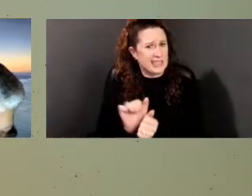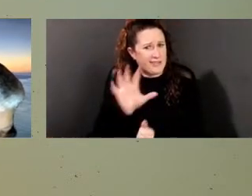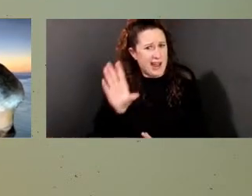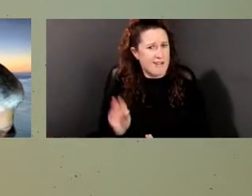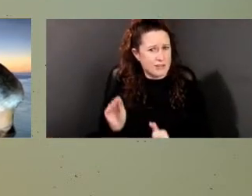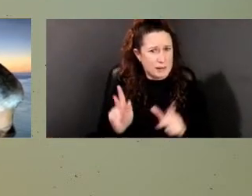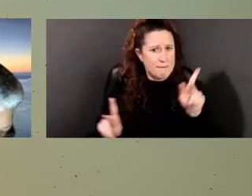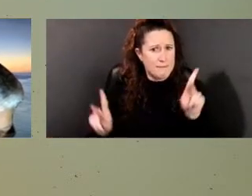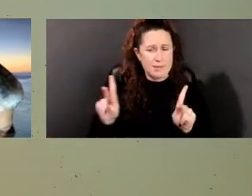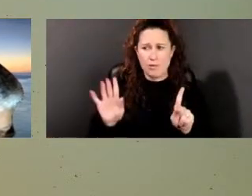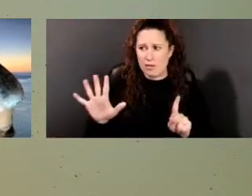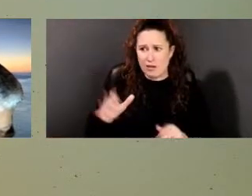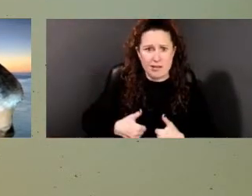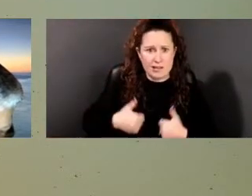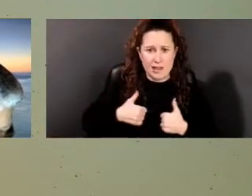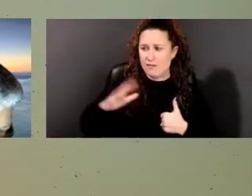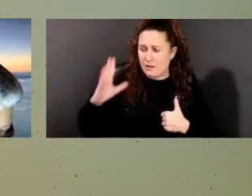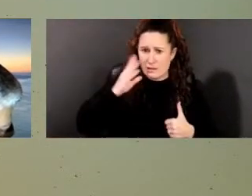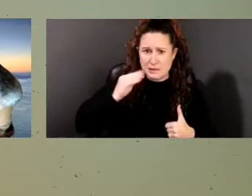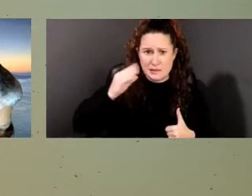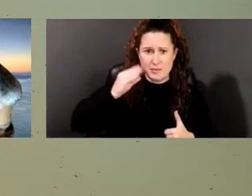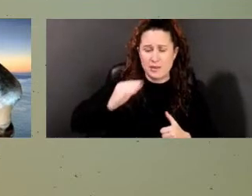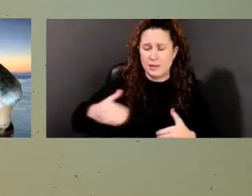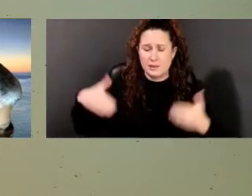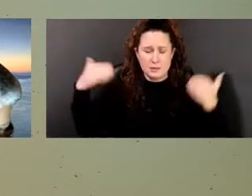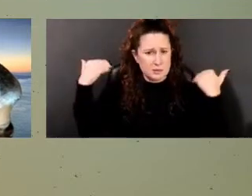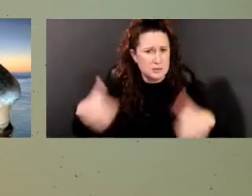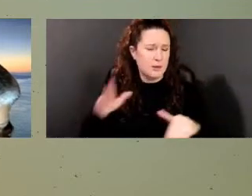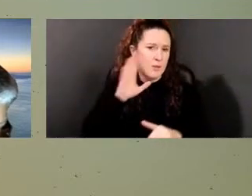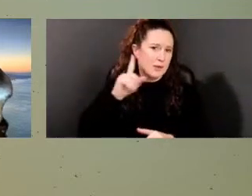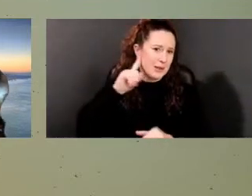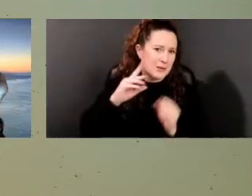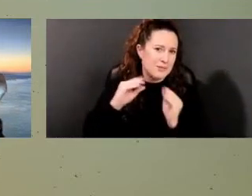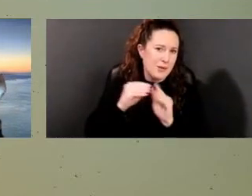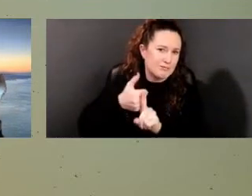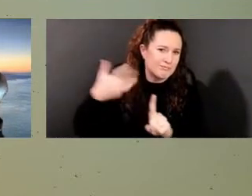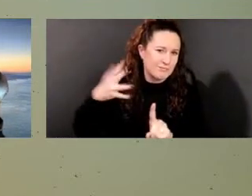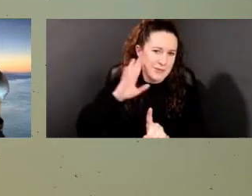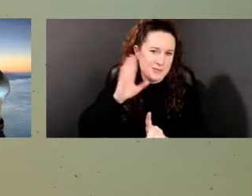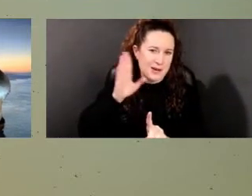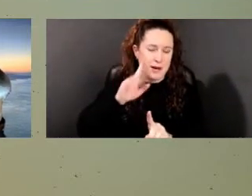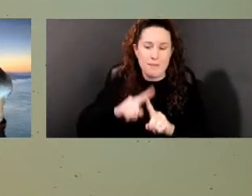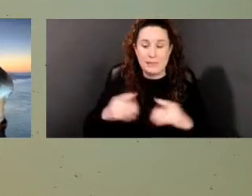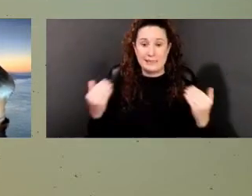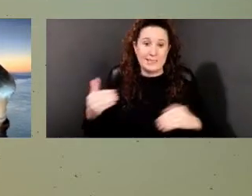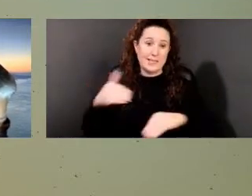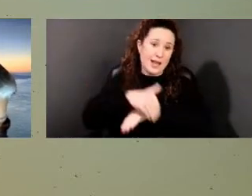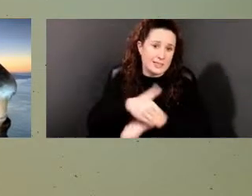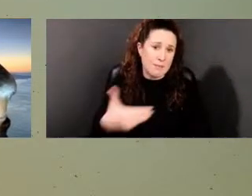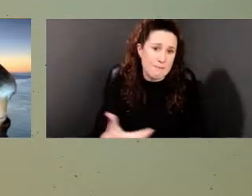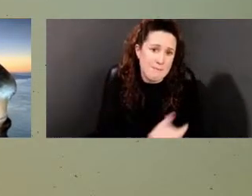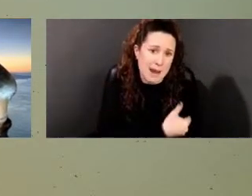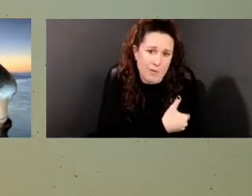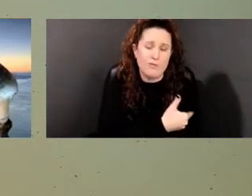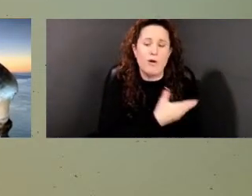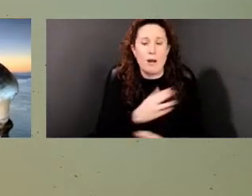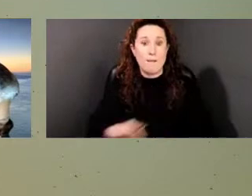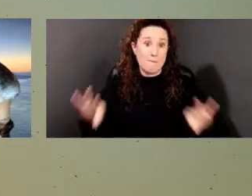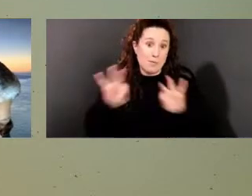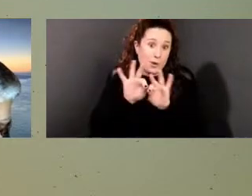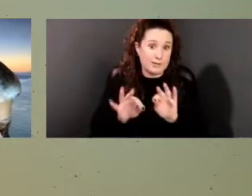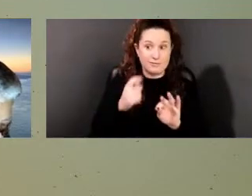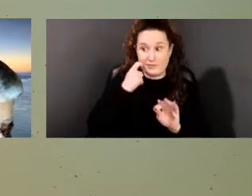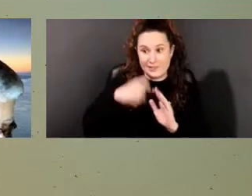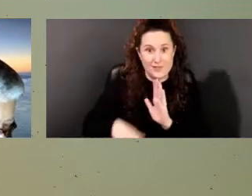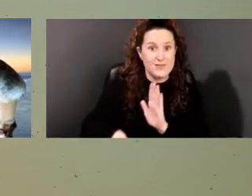the plantation. And we'll hear more about that, but just a very powerful and important discovery and one, I think,